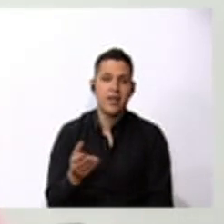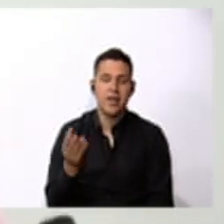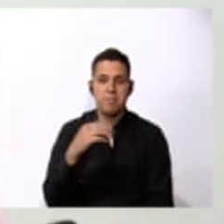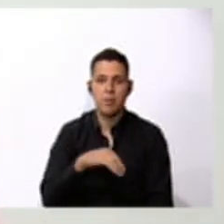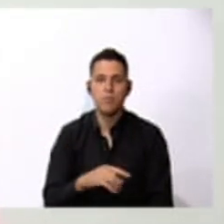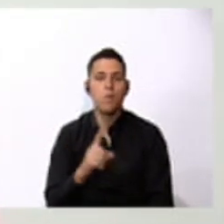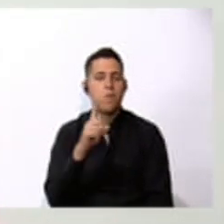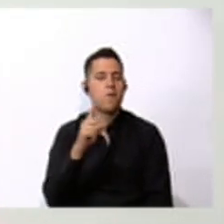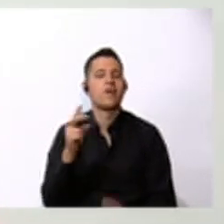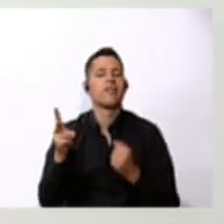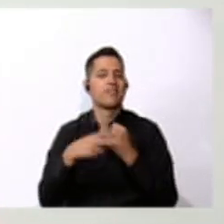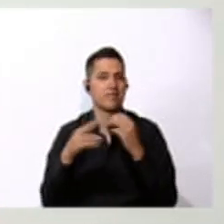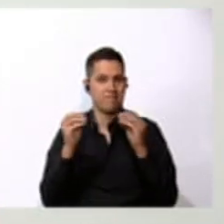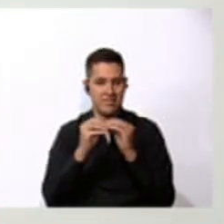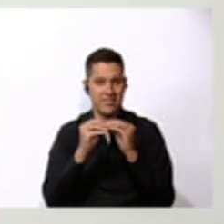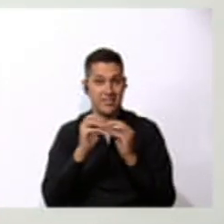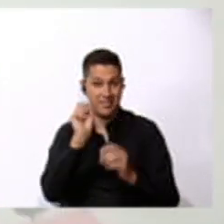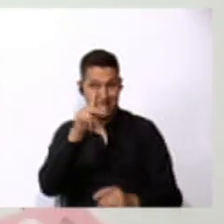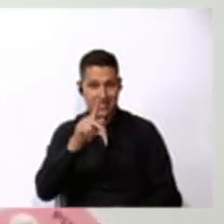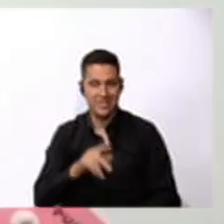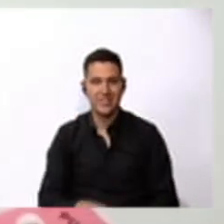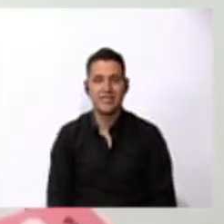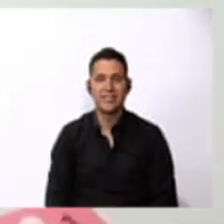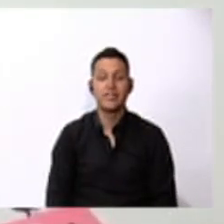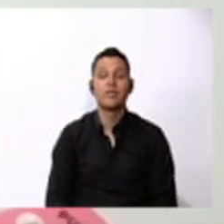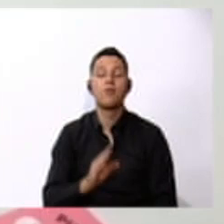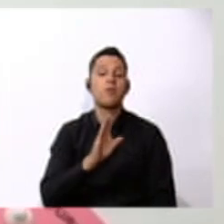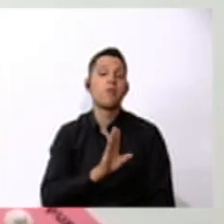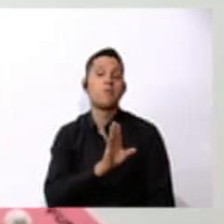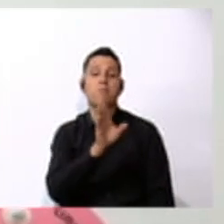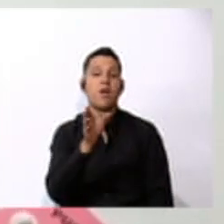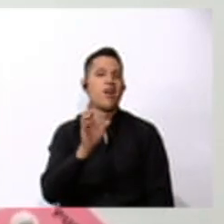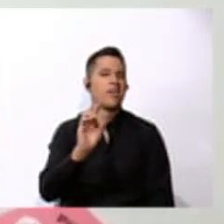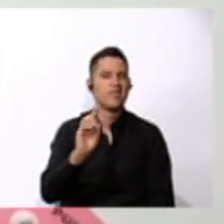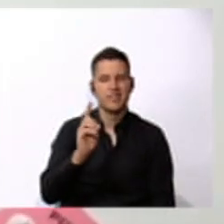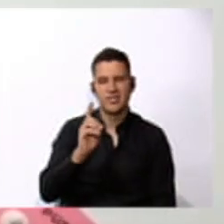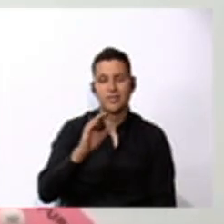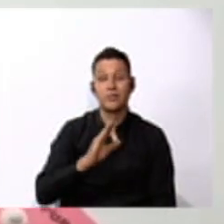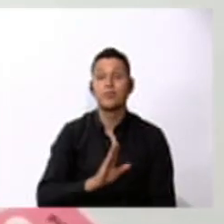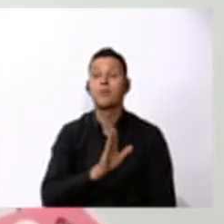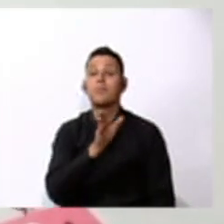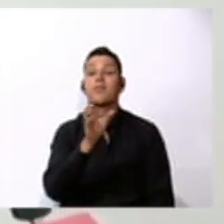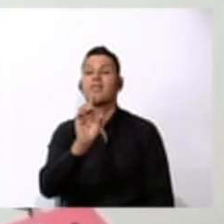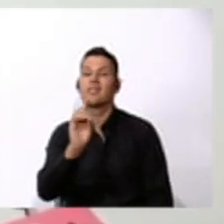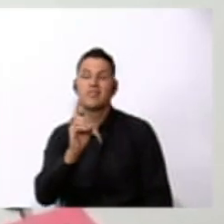one more time, okay? Going, I am going to the grocery store.